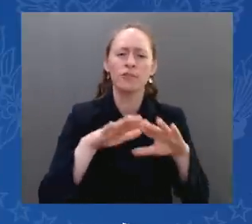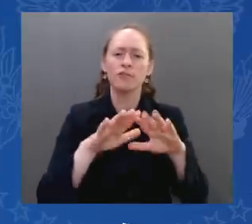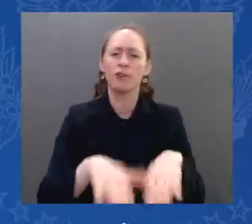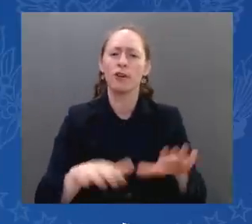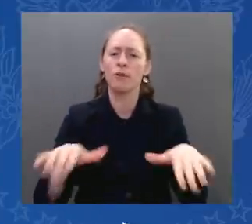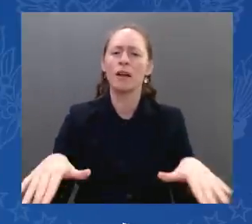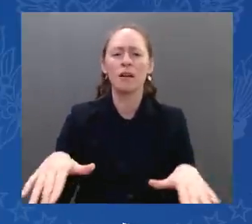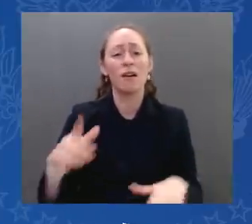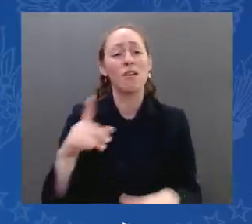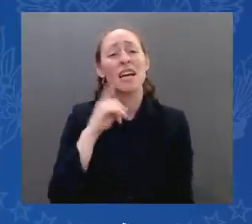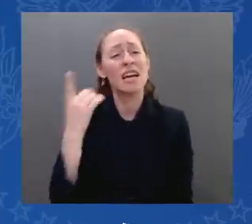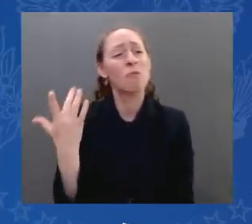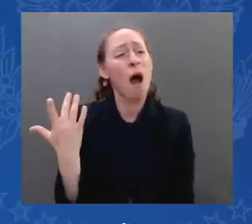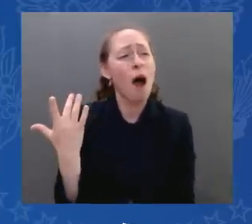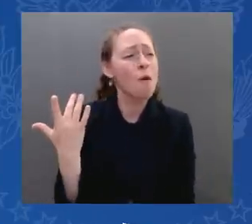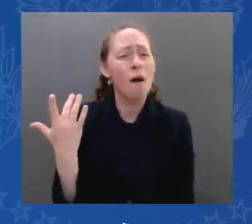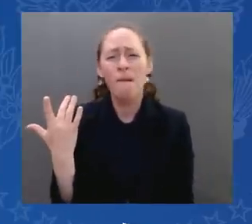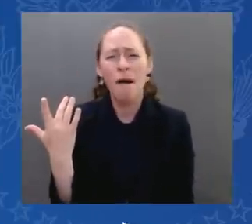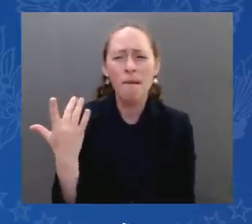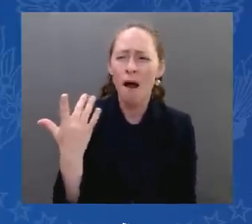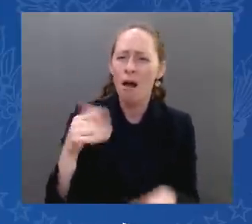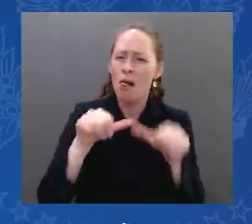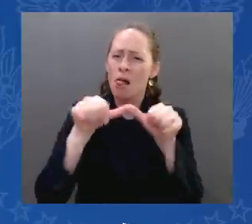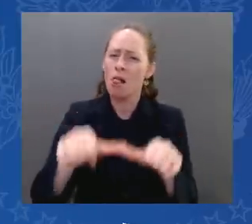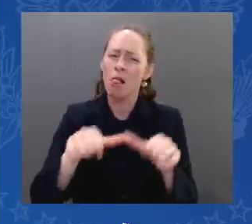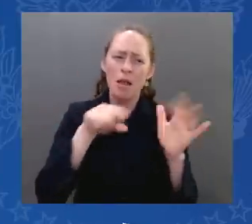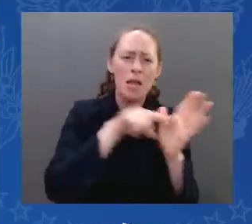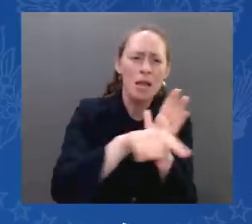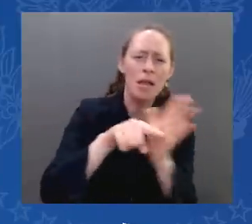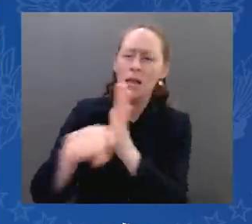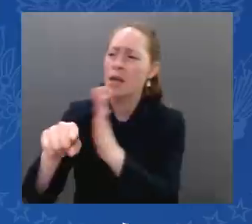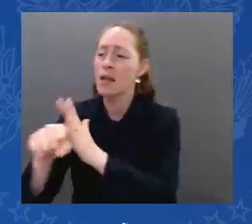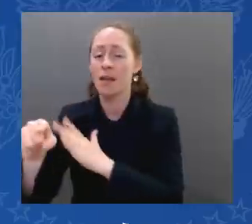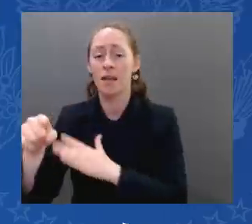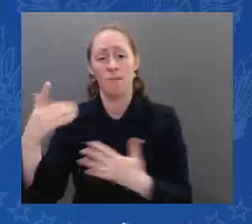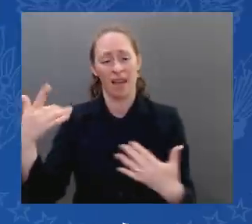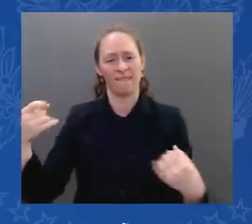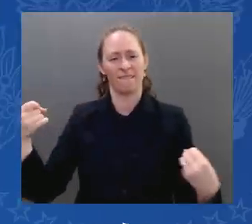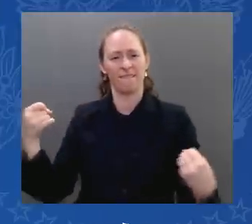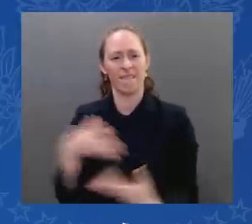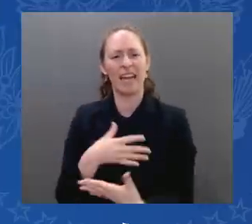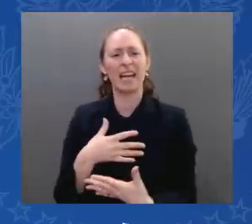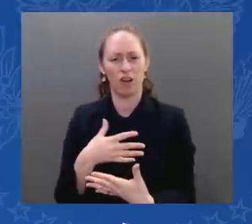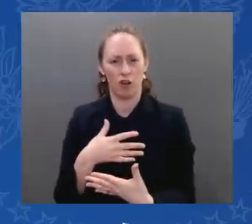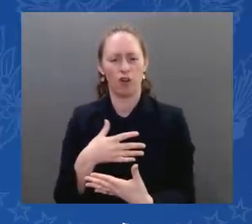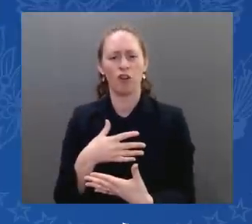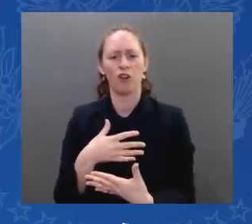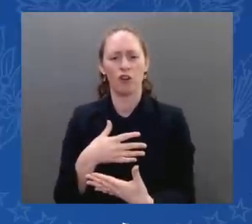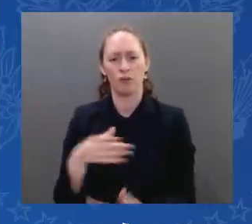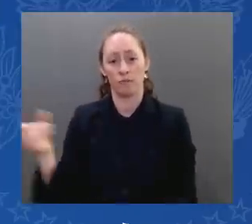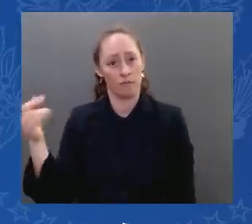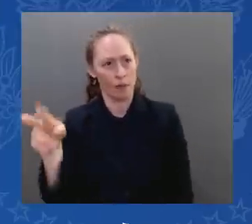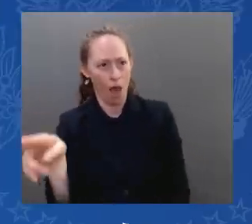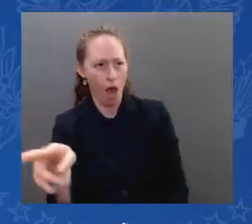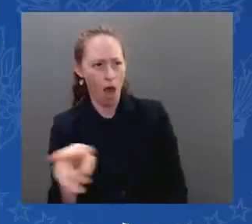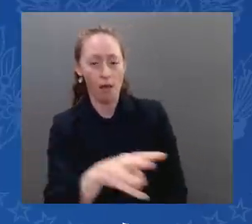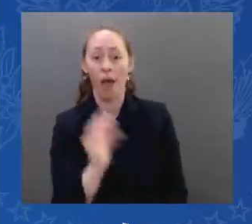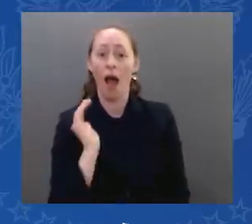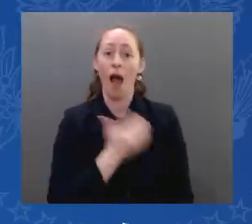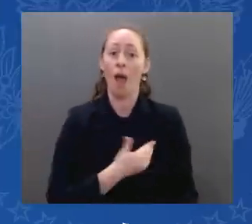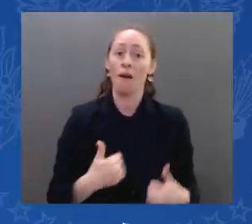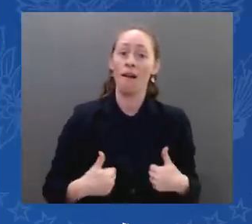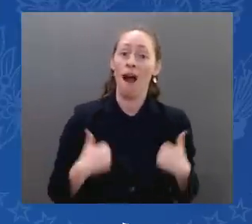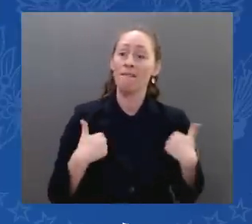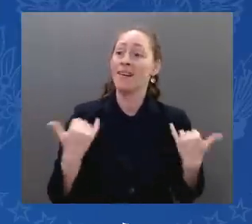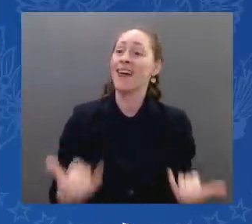see us, can see our quality of life, the dynamism and creativity of our economy, the rights of women